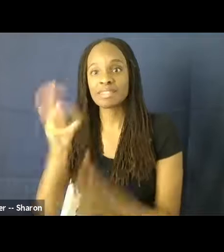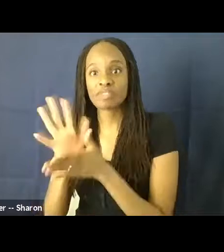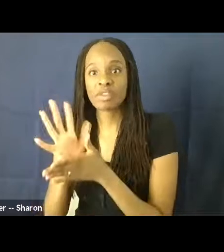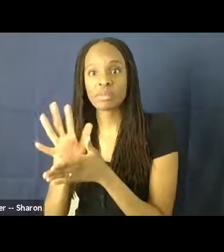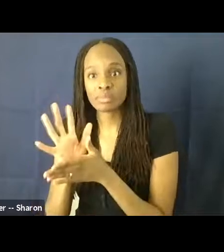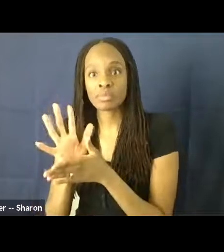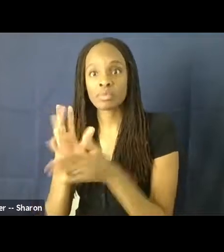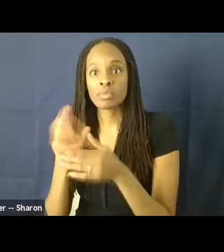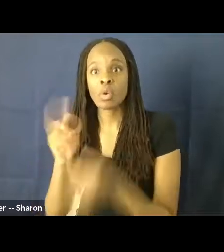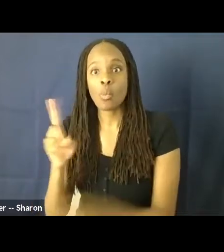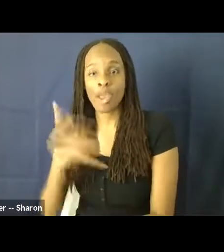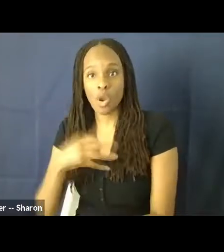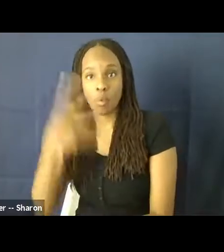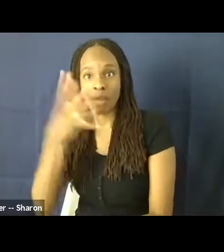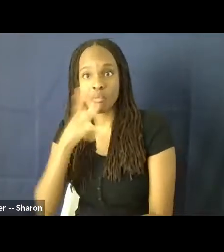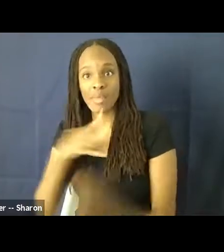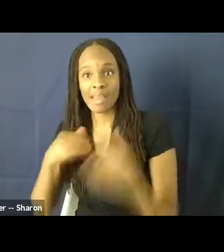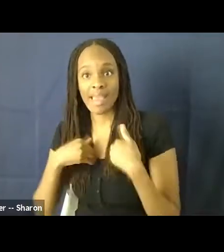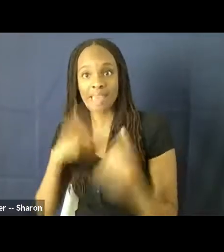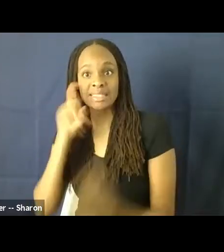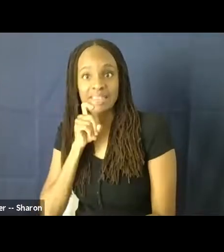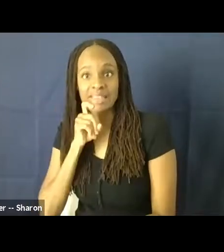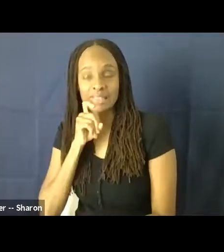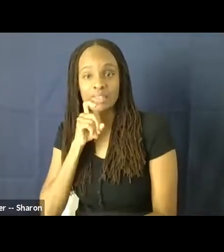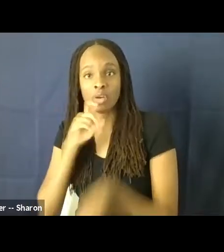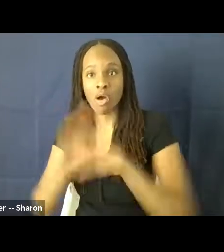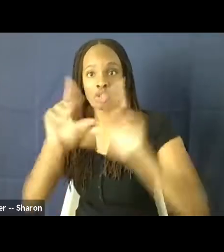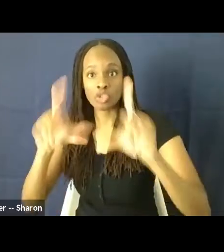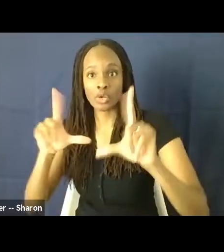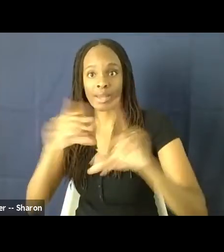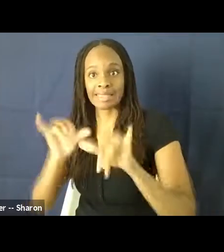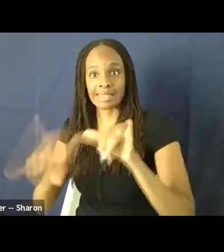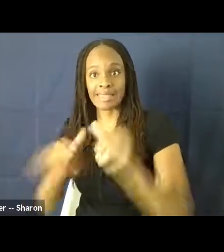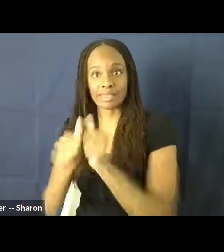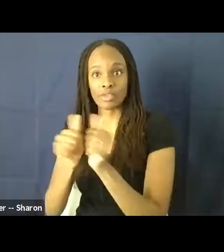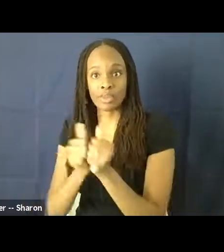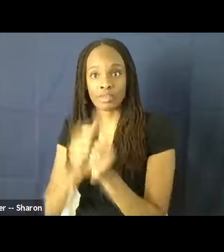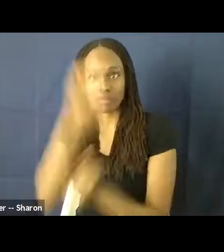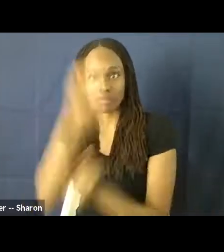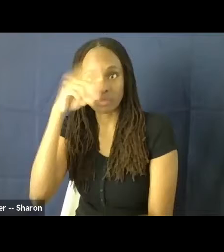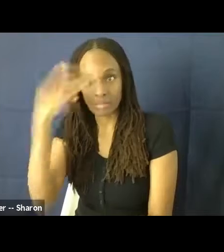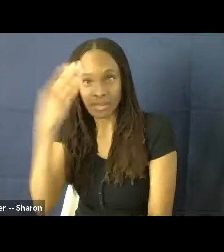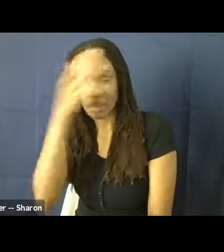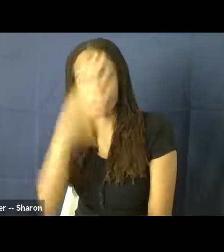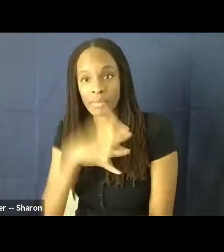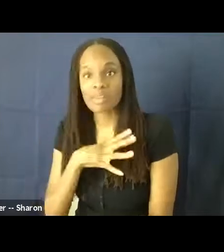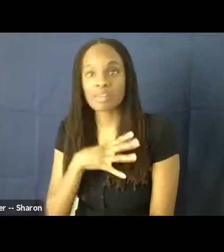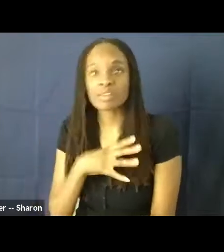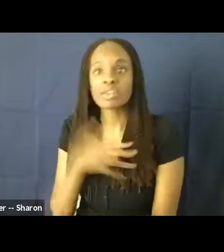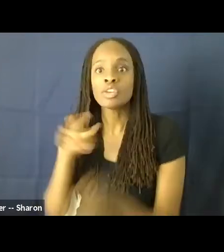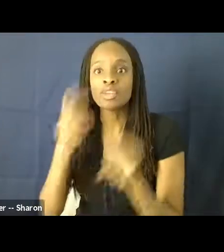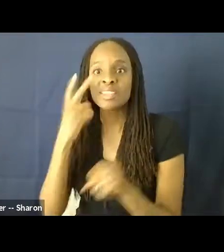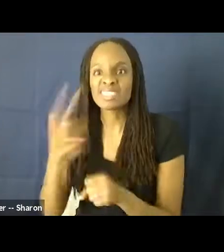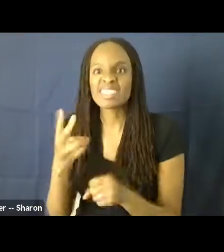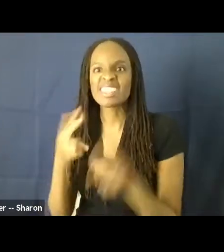woman will have sex on screen and stay together by the end of the movie. So that's a legacy of this. And we literally have zero studio romances where we will see this couple